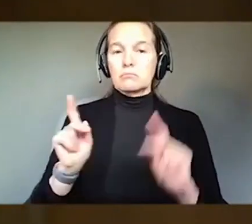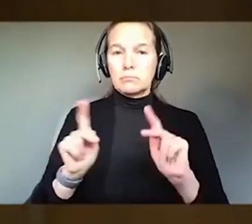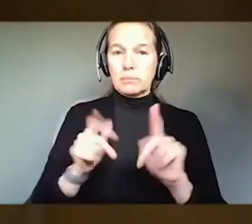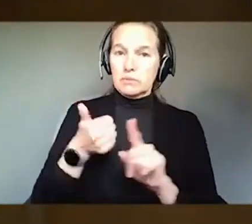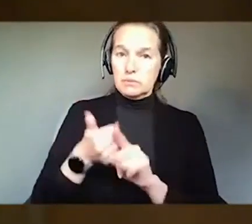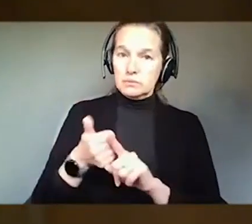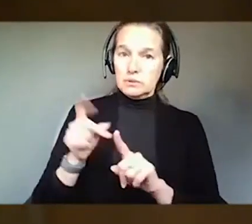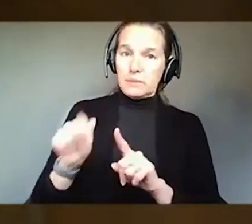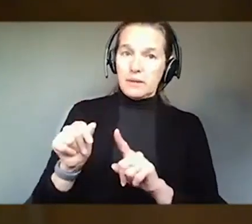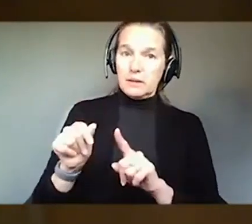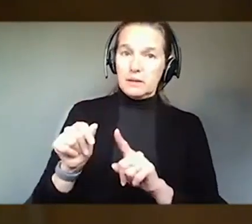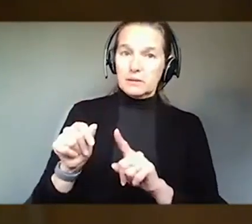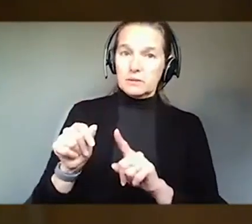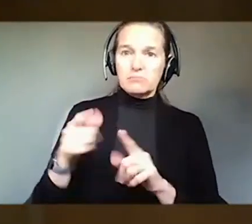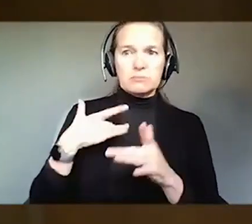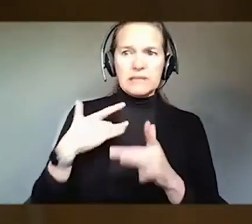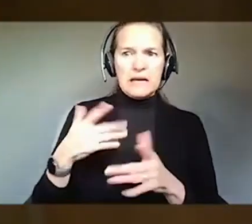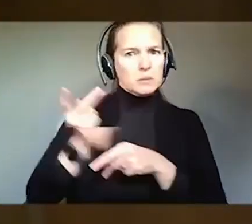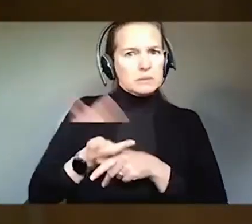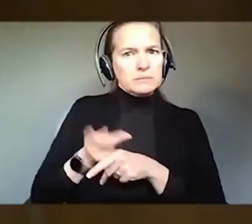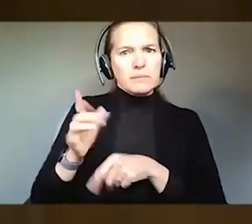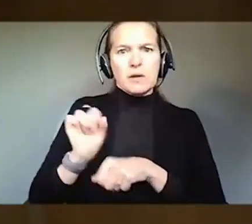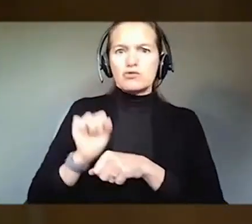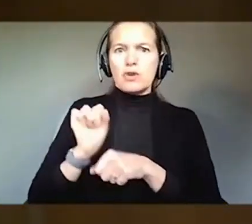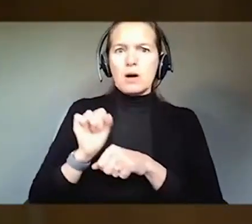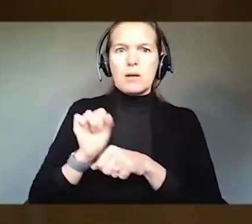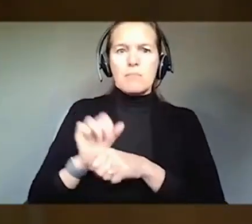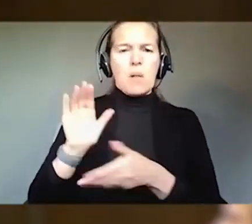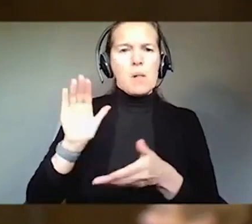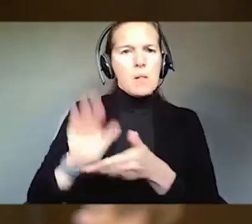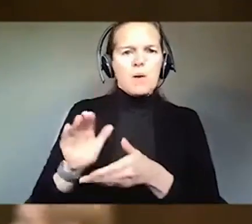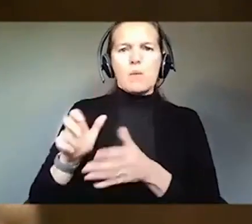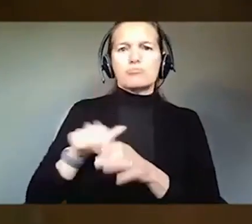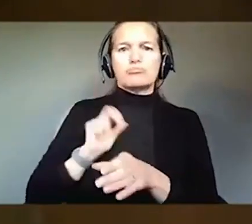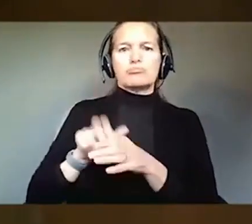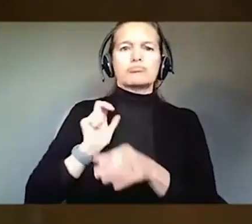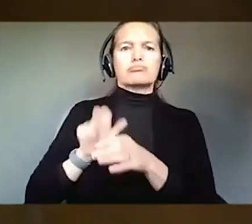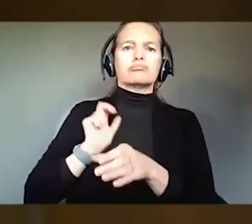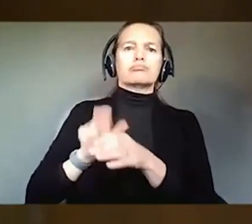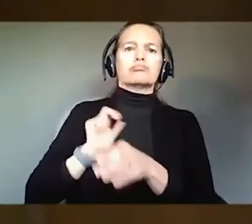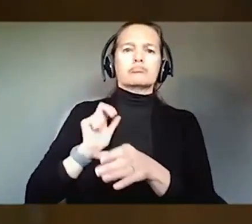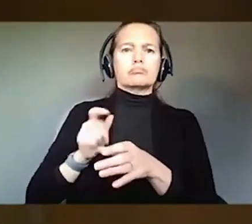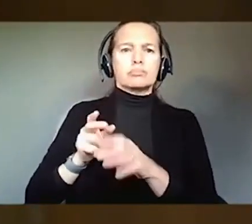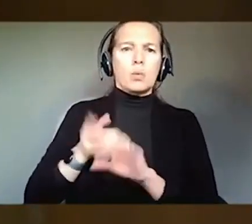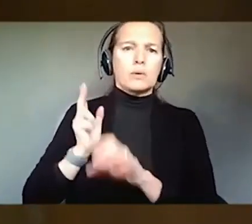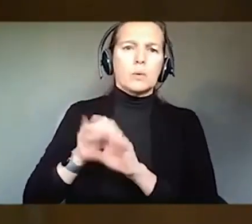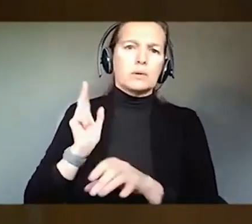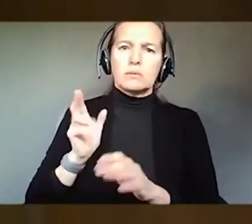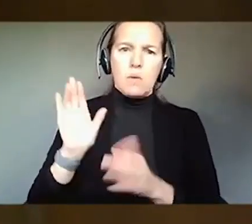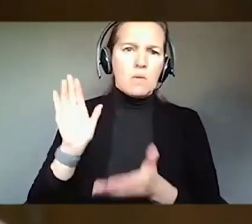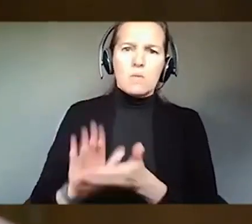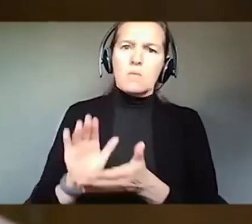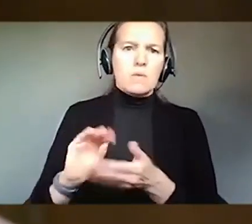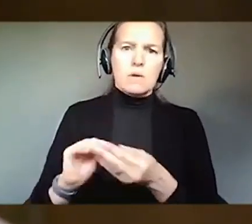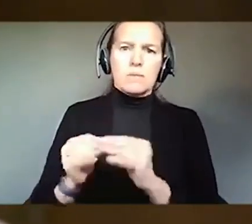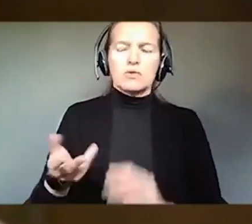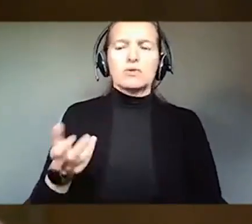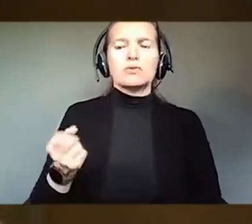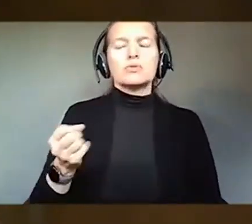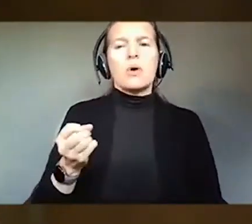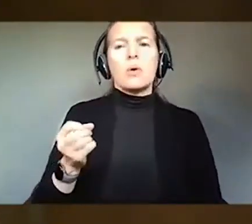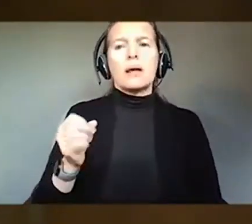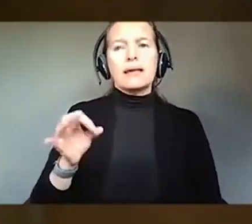have a very low turnover rate. They have a very low turnover rate. And when you bring somebody in who's